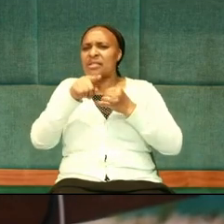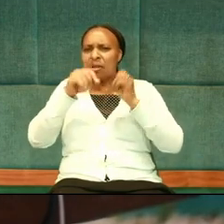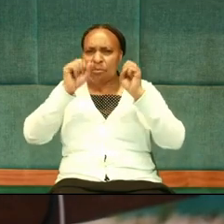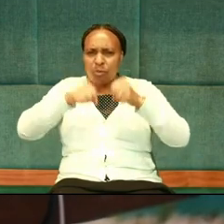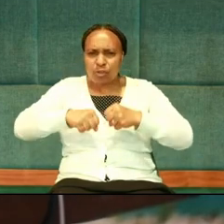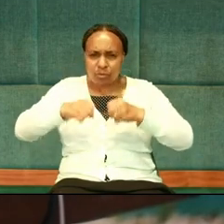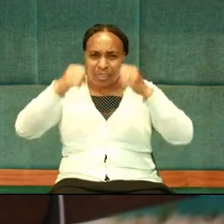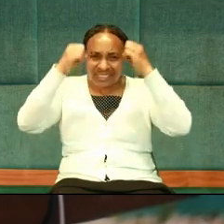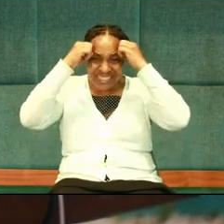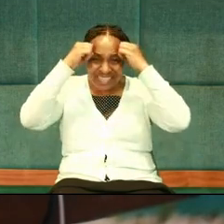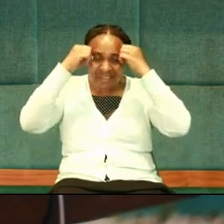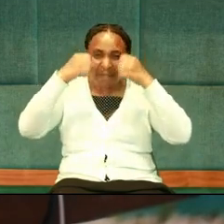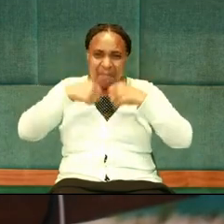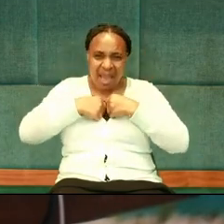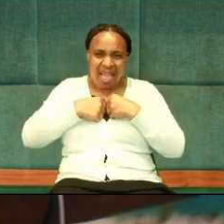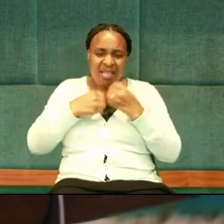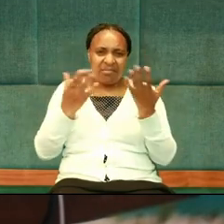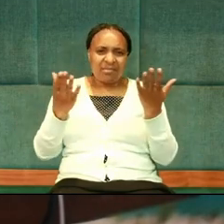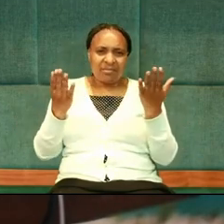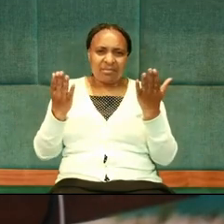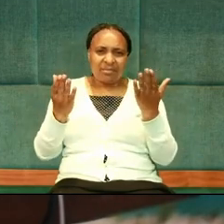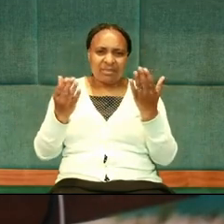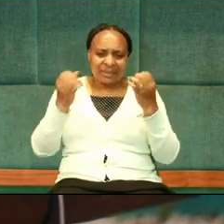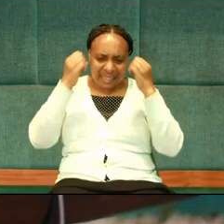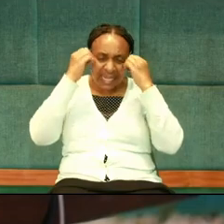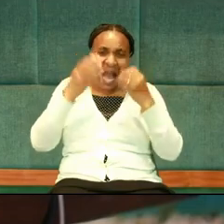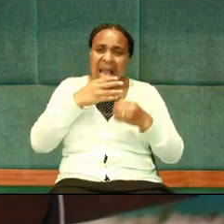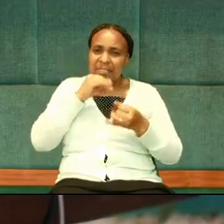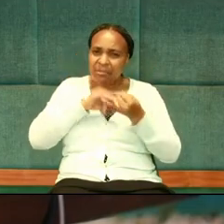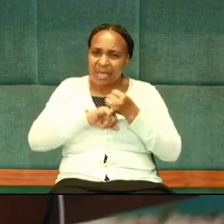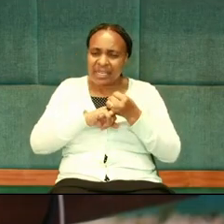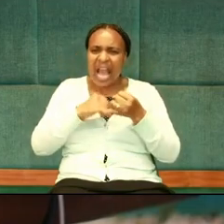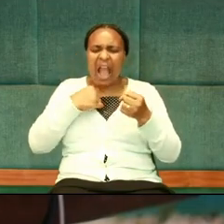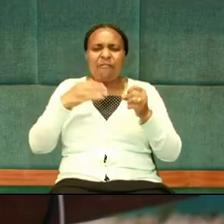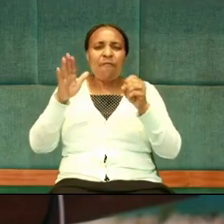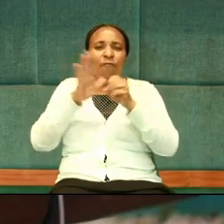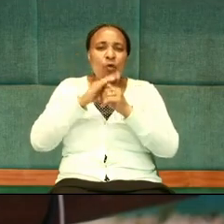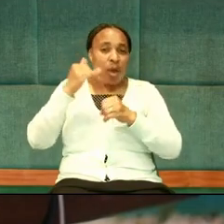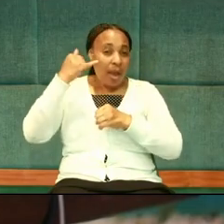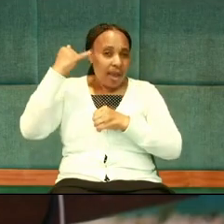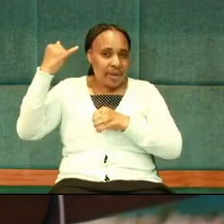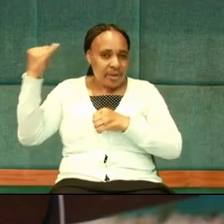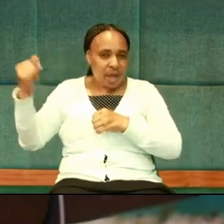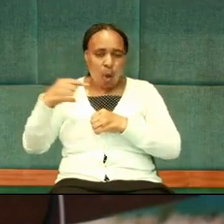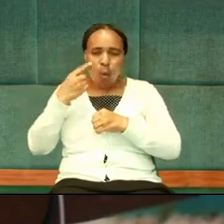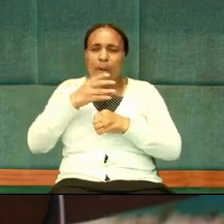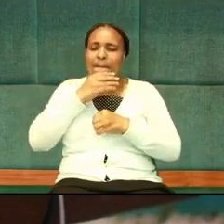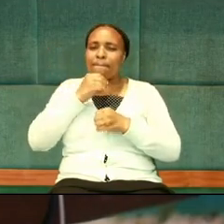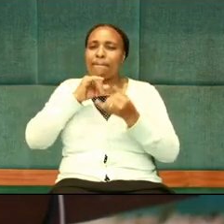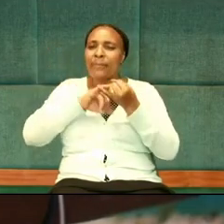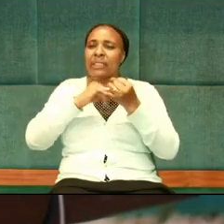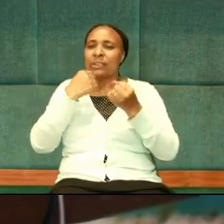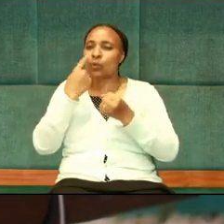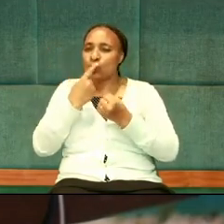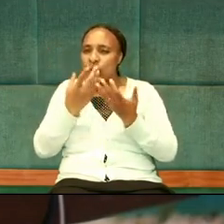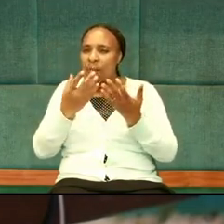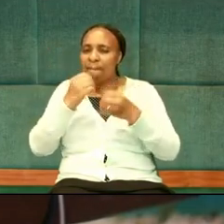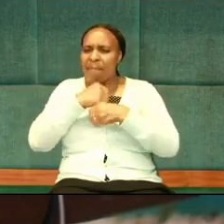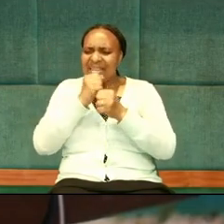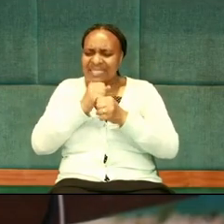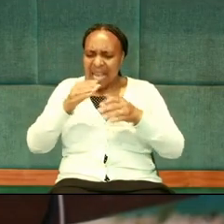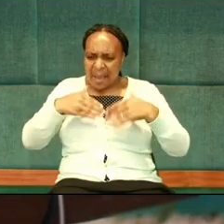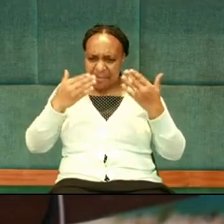I steady my boyfriend, can I steady my husband, and have a full idea who he is, what makes him happy,